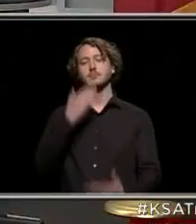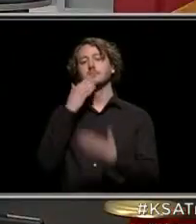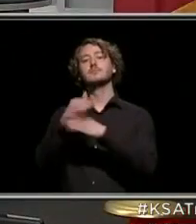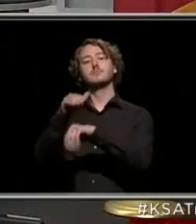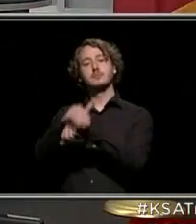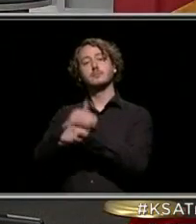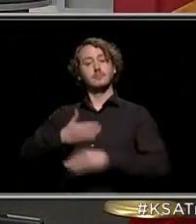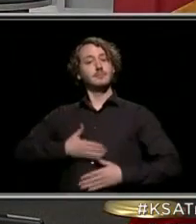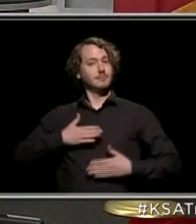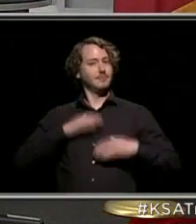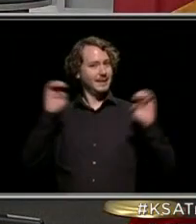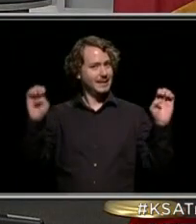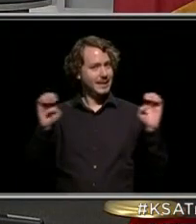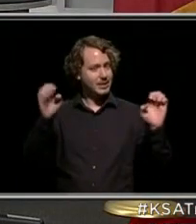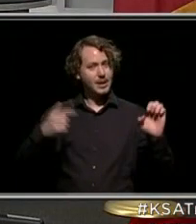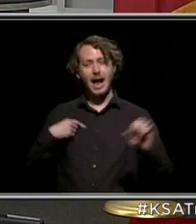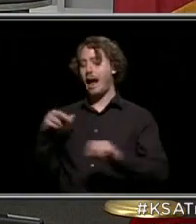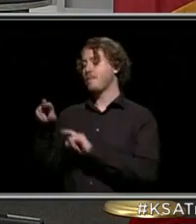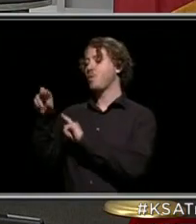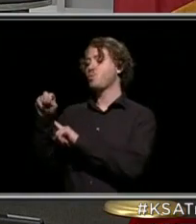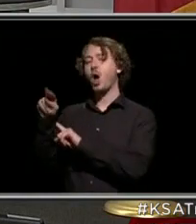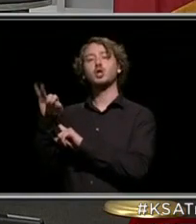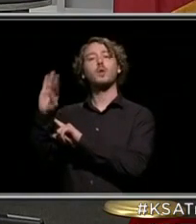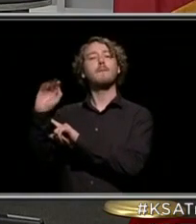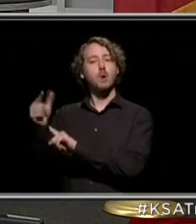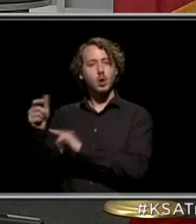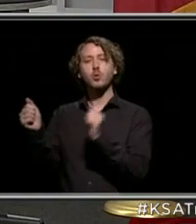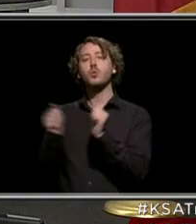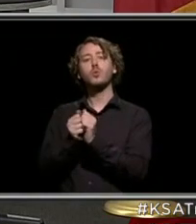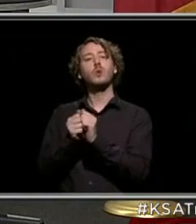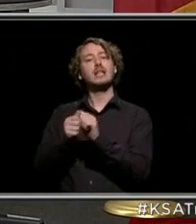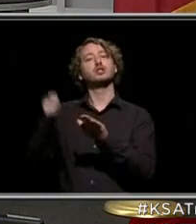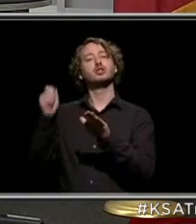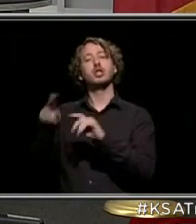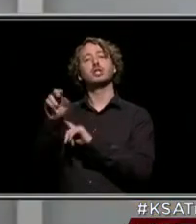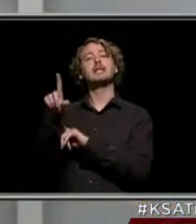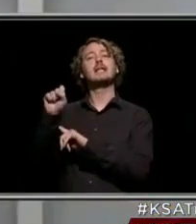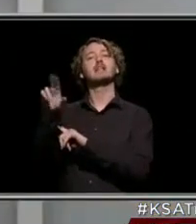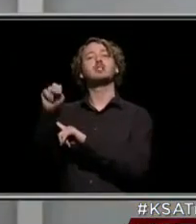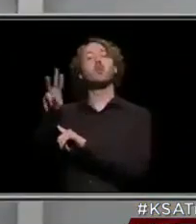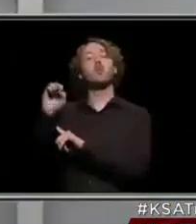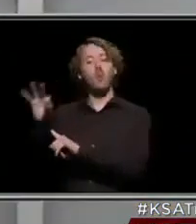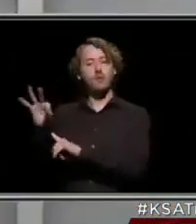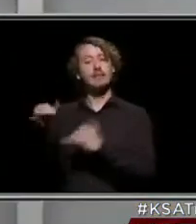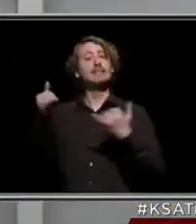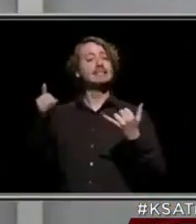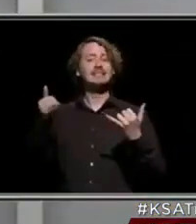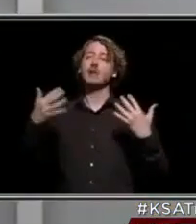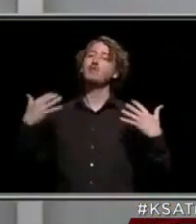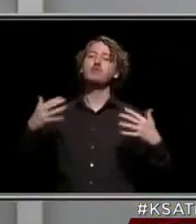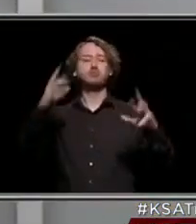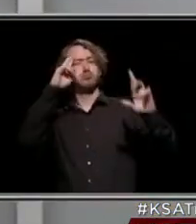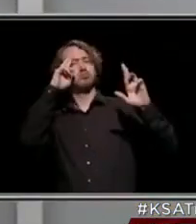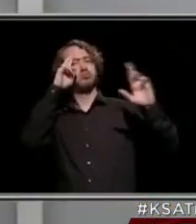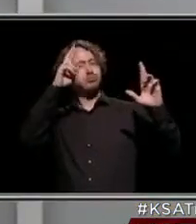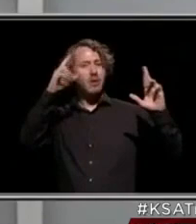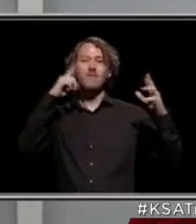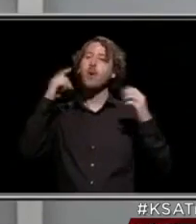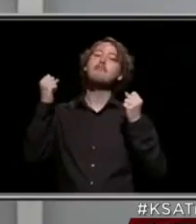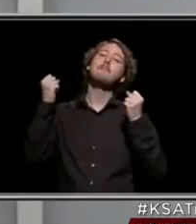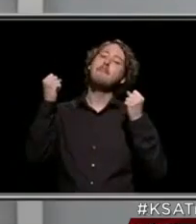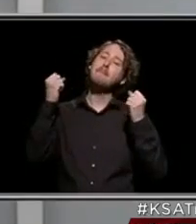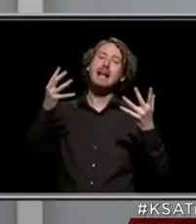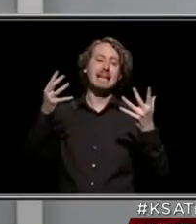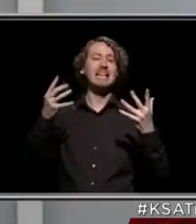We'll be checking in with Mayor Ron Nuremberg and County Judge Nelson Wolf for their daily COVID-19 briefing. It's coming up after the break.